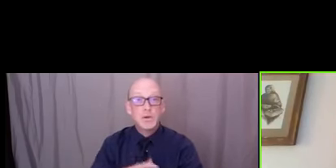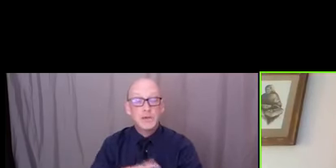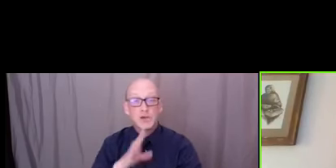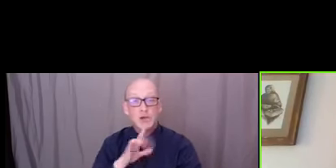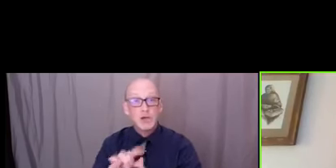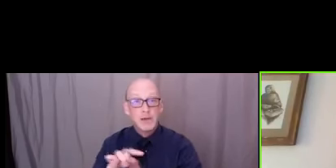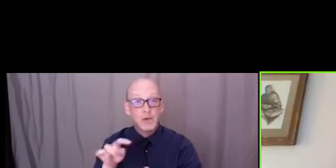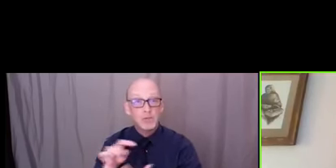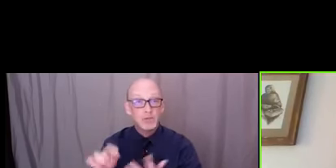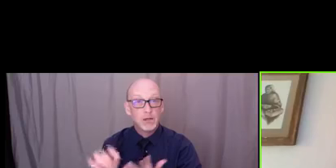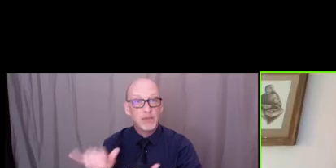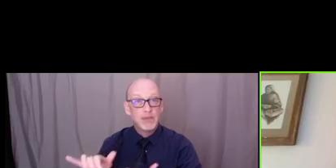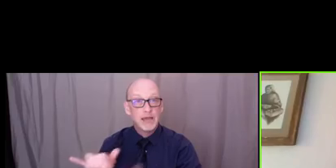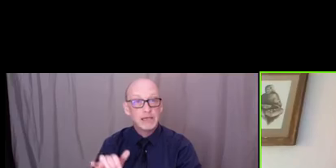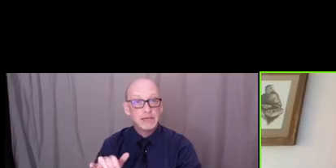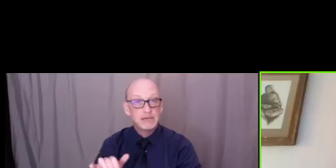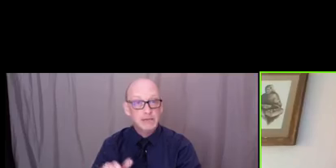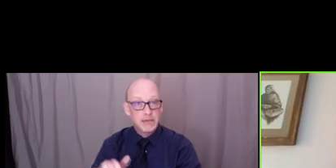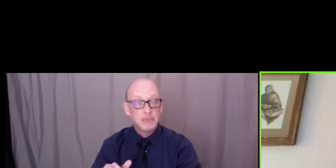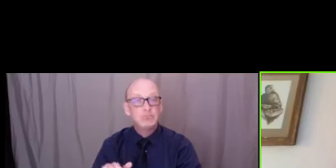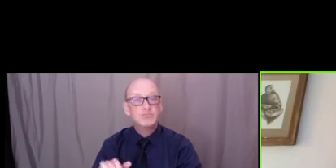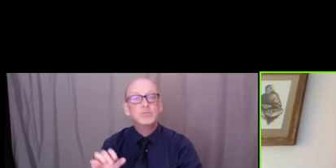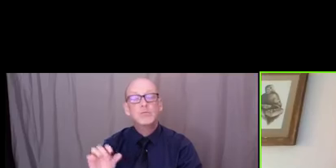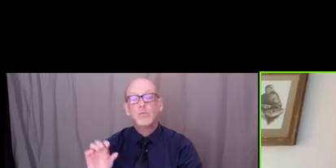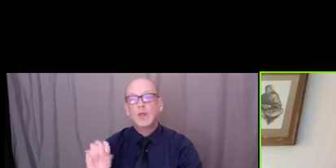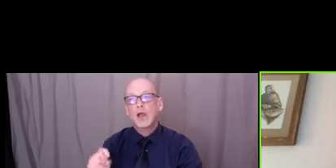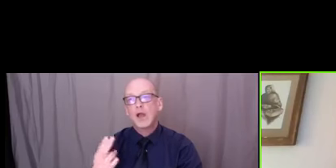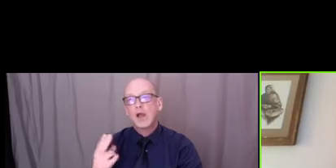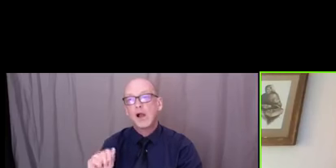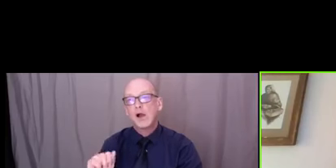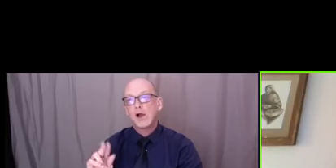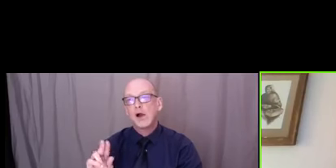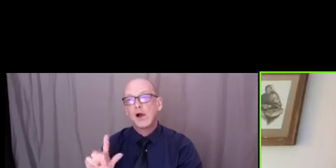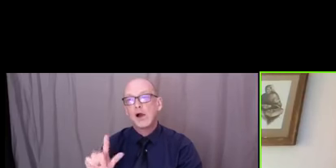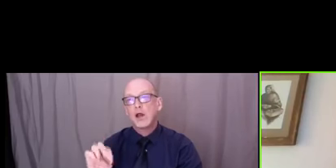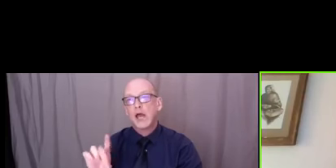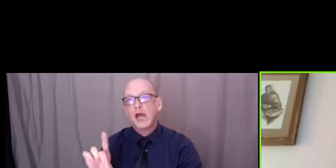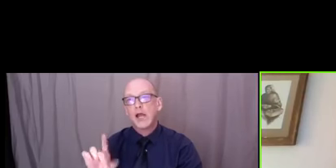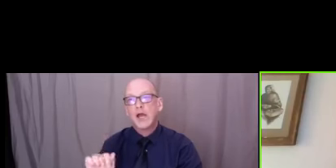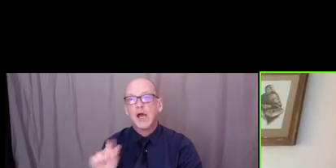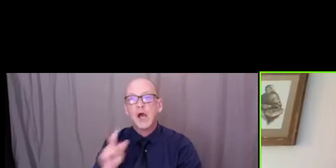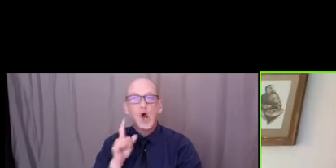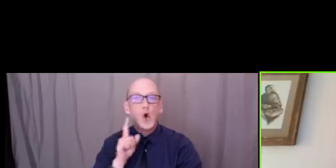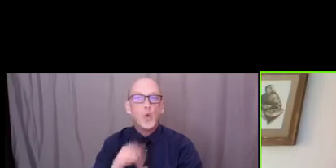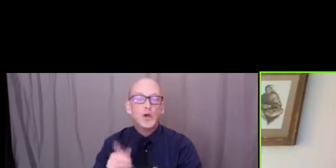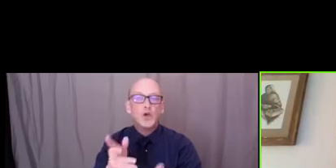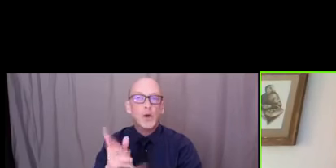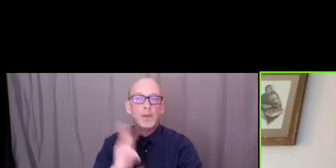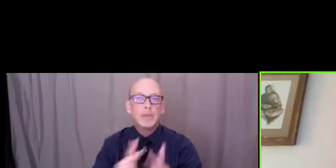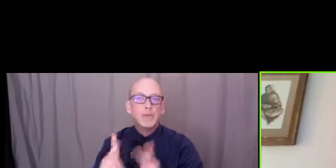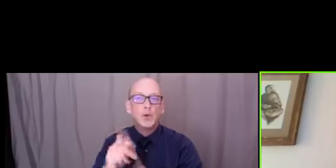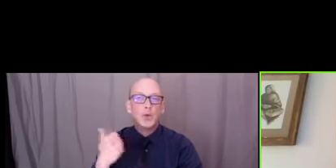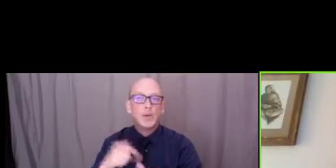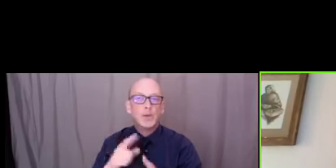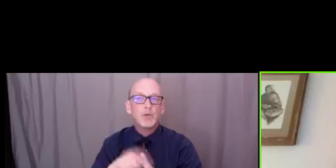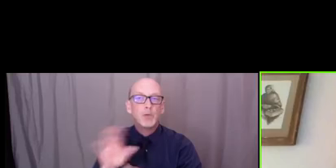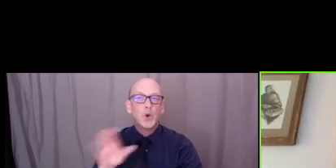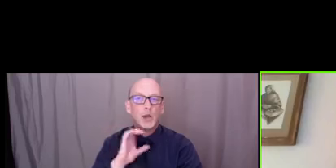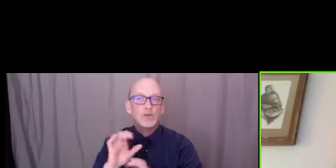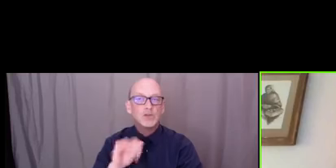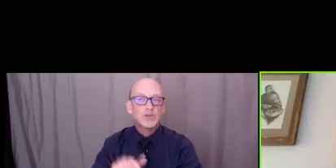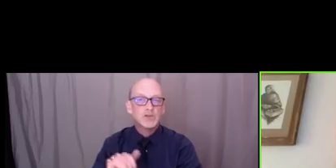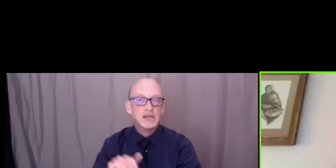so we're going to start with you shalanda what would you have people remember from your conversation tonight to